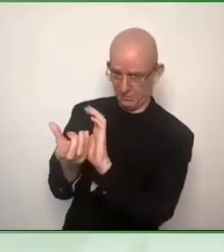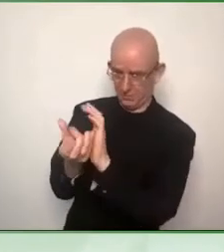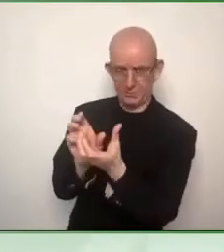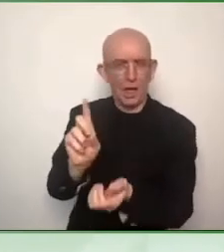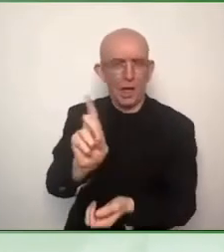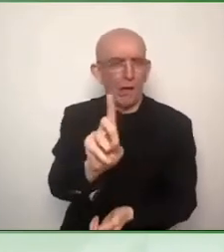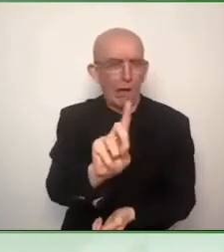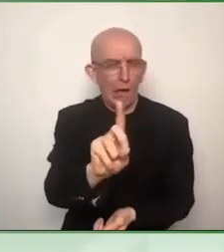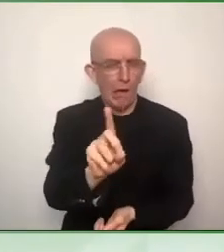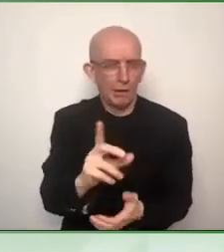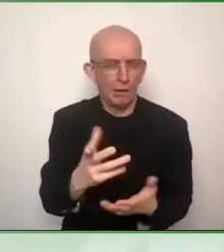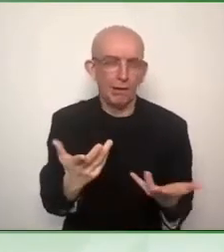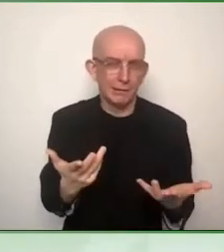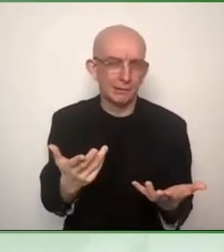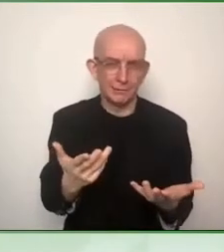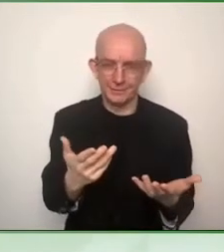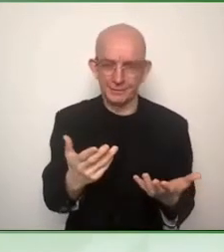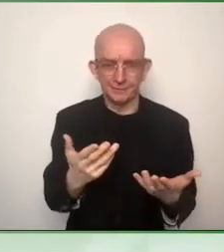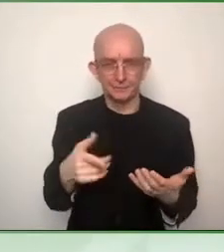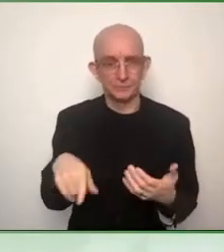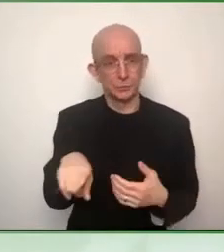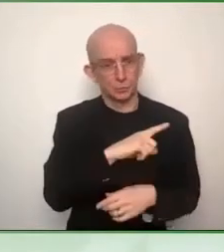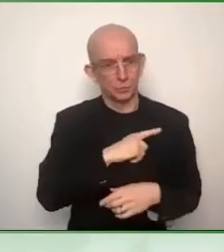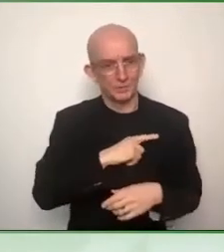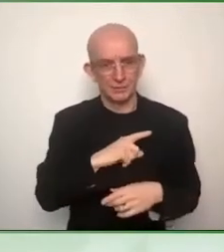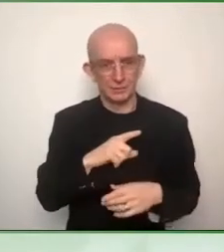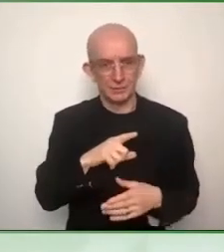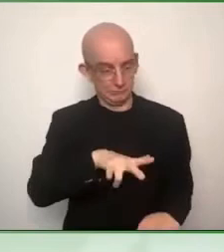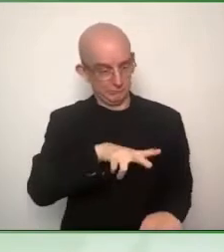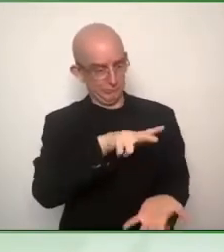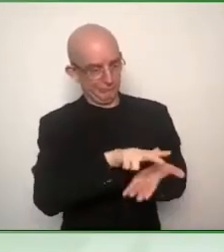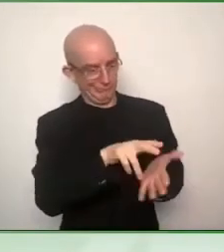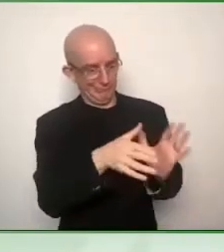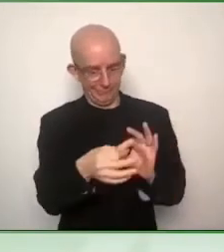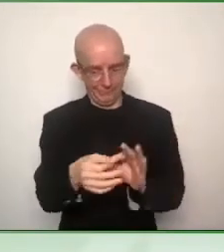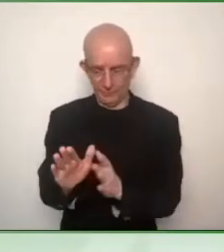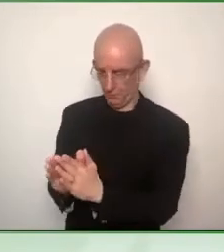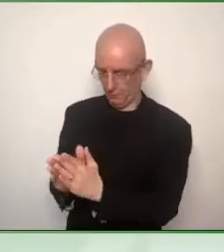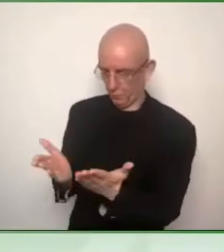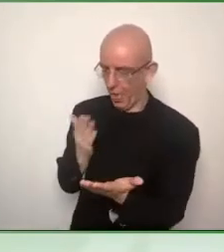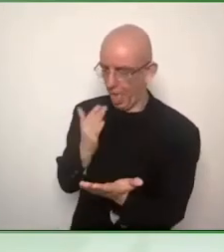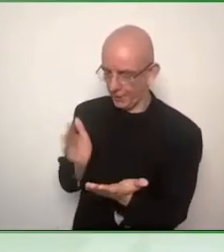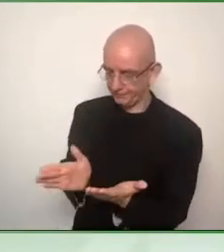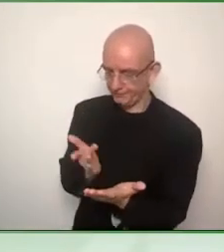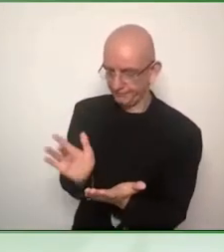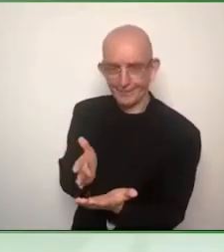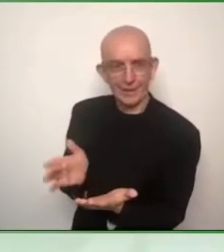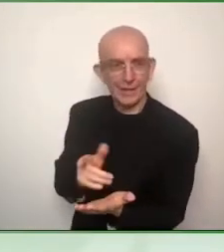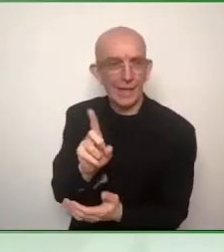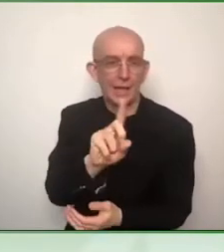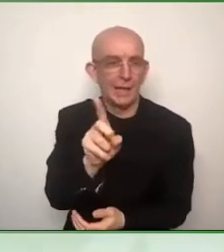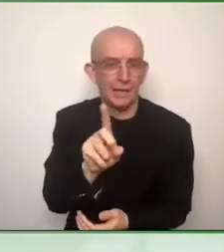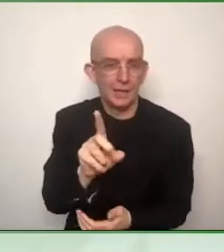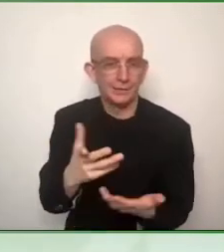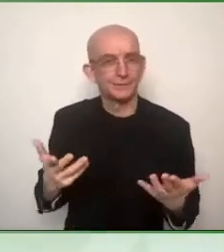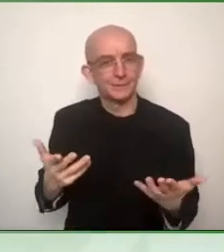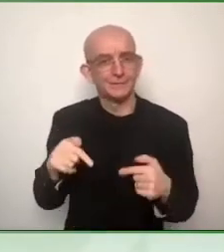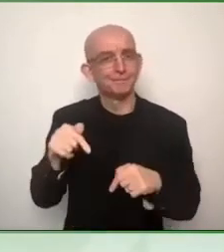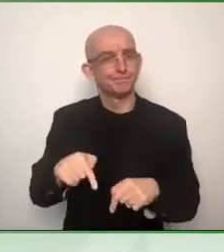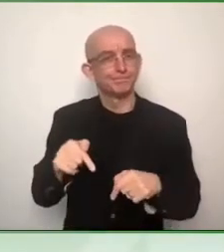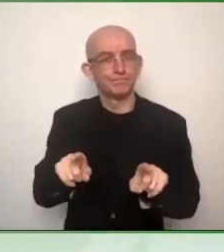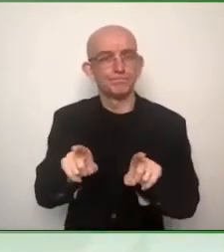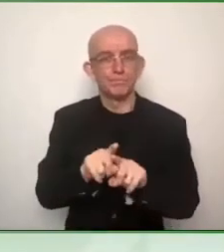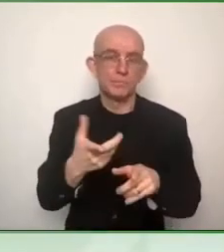books, but those are defined, they have a definition of what type of, let's say, documents or electronic